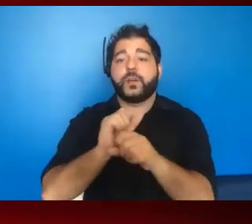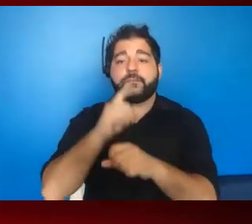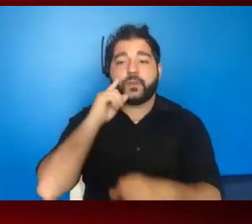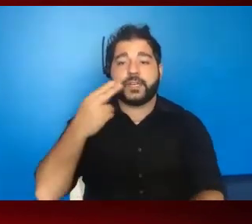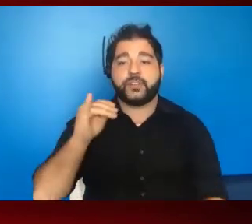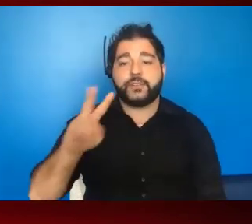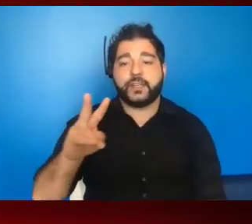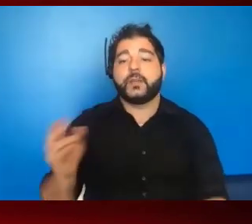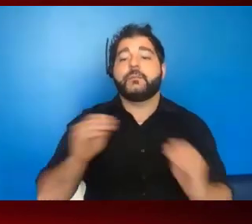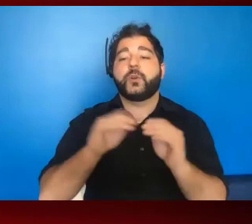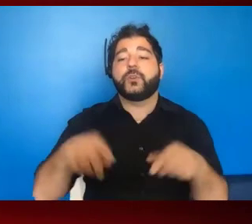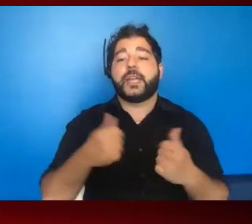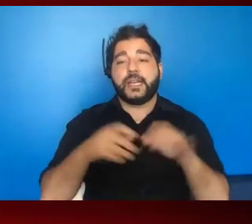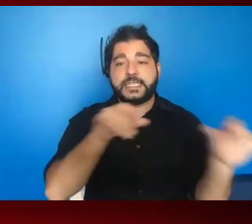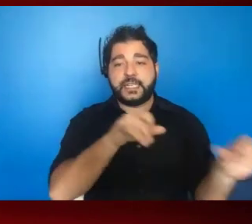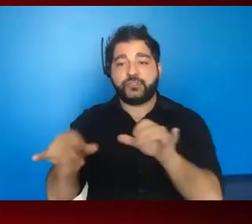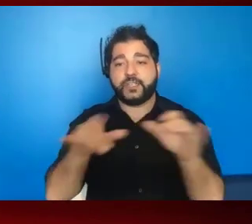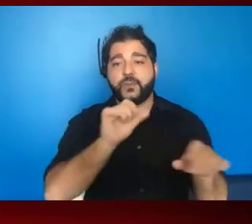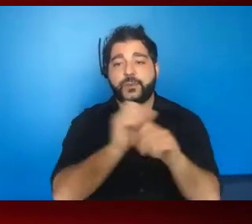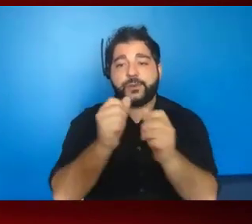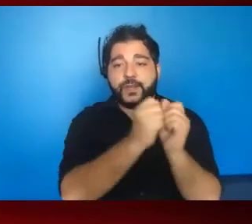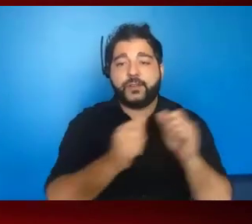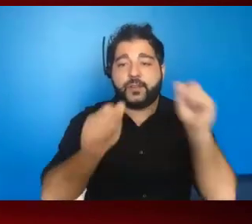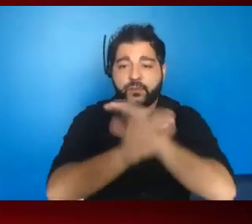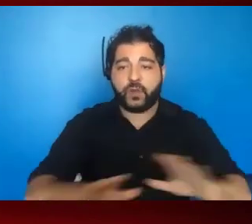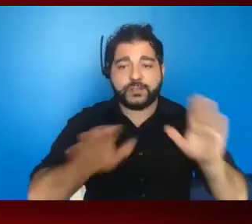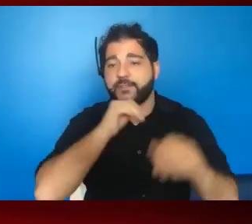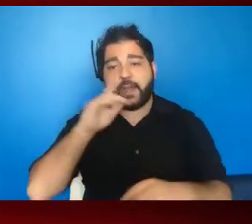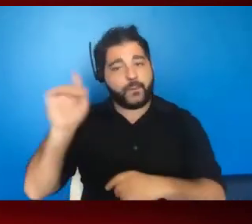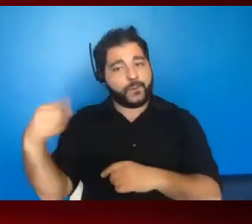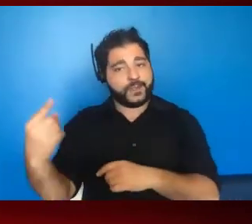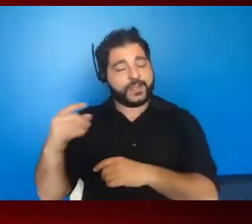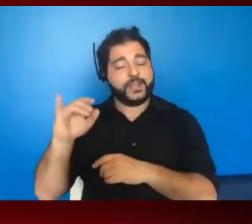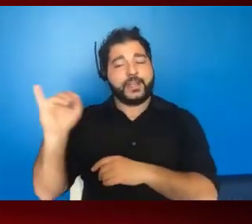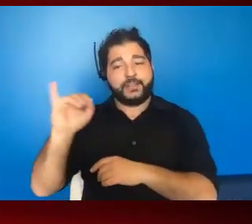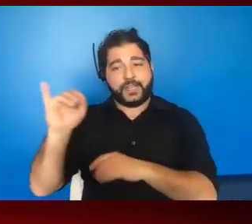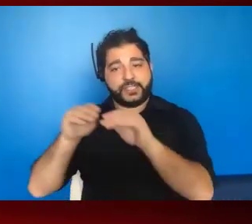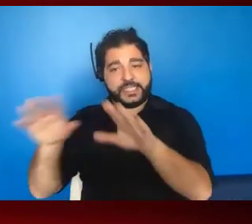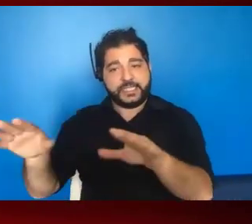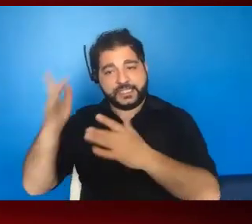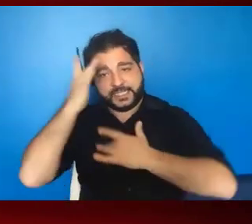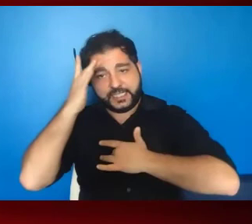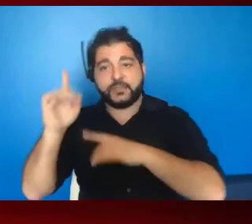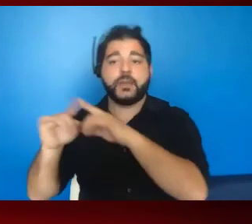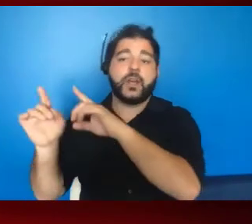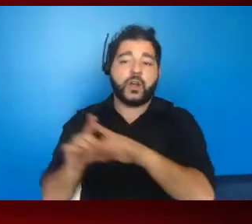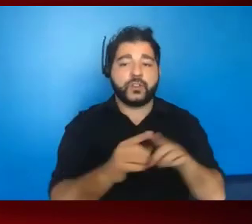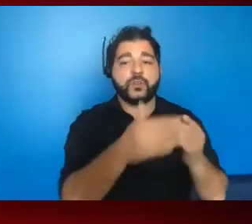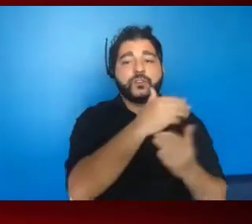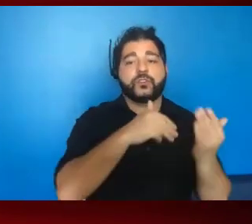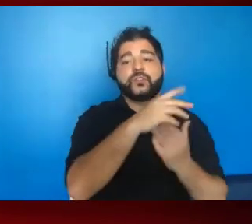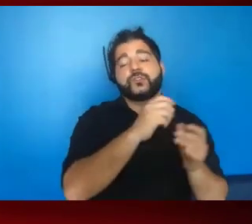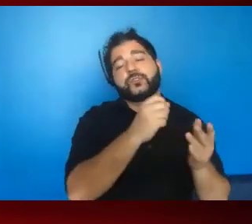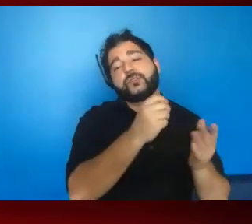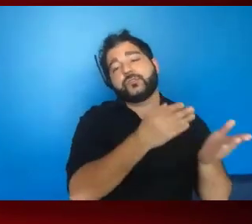So the more that we can synergize and work together across not only infectious disease lines, but also social services lines